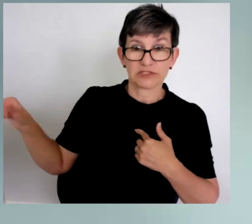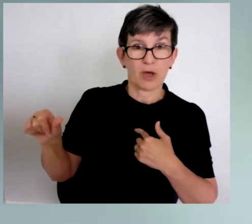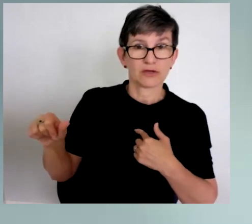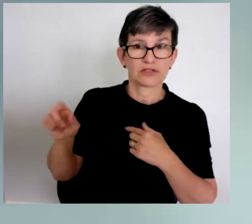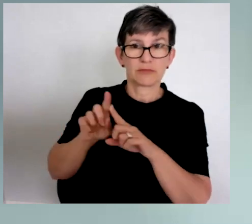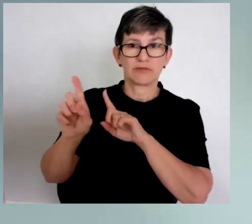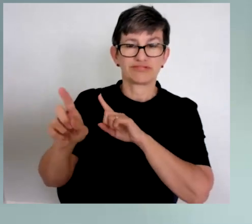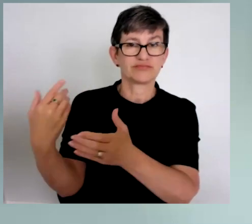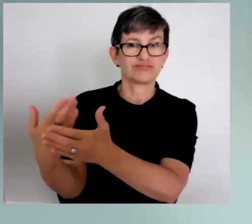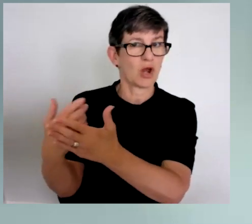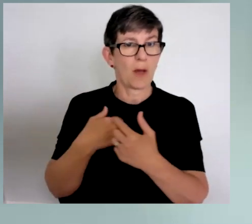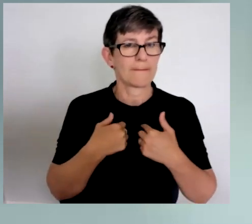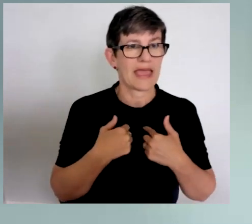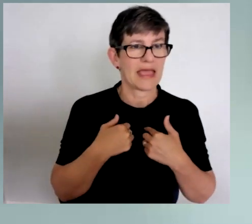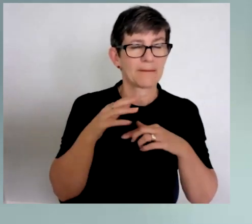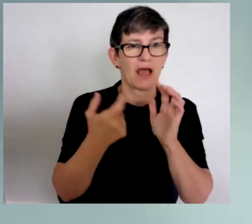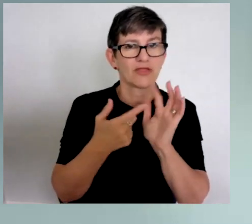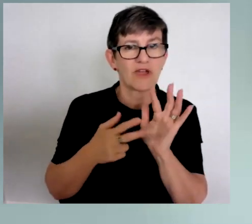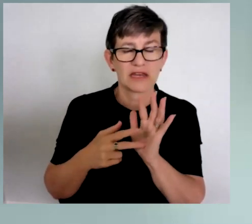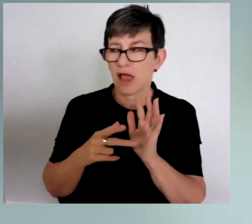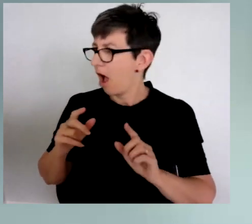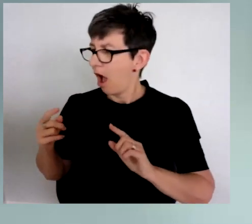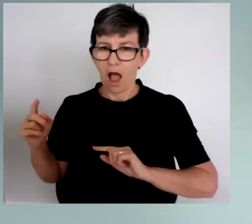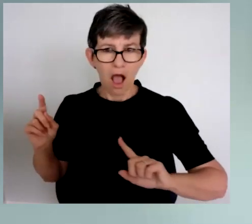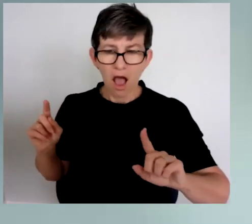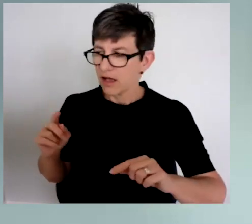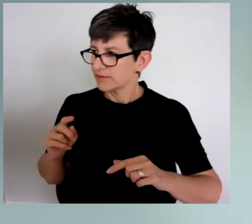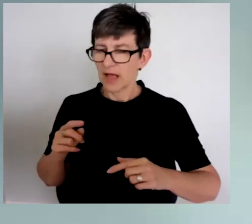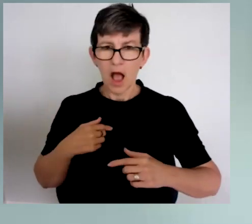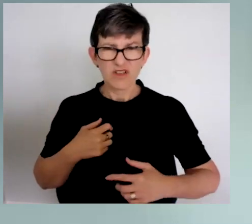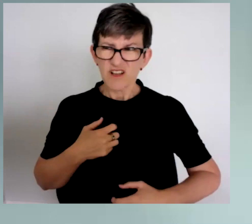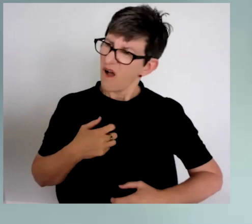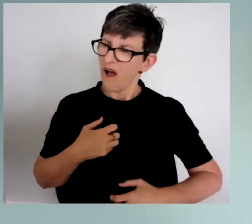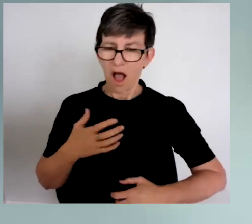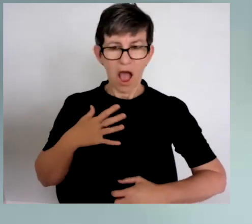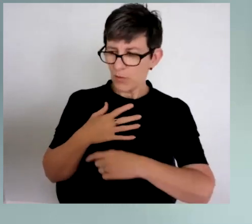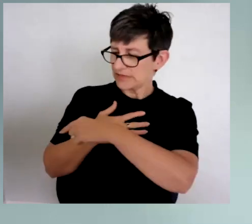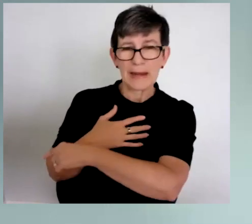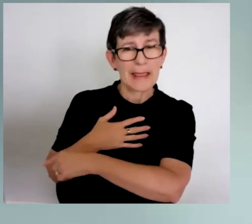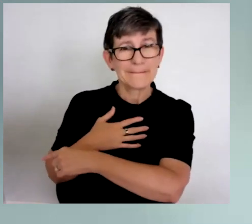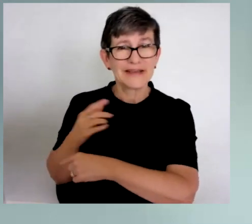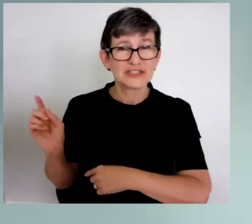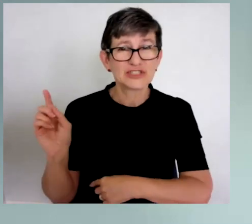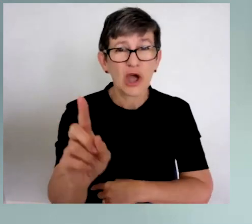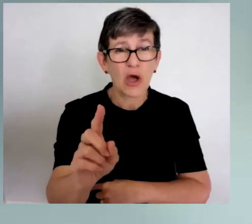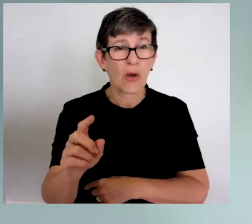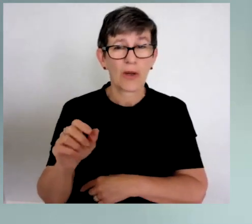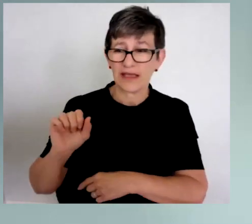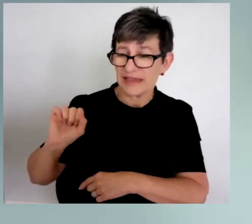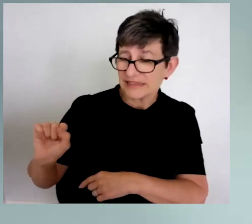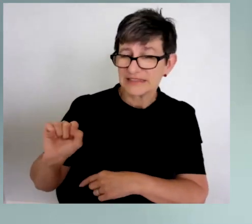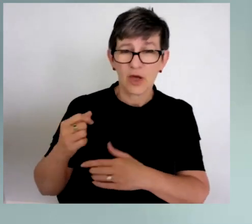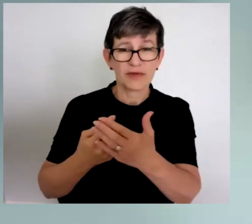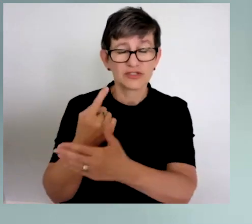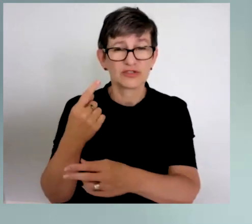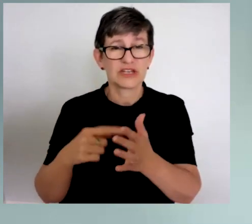But it also really upset me because I wanted him to have that opportunity and I wanted to